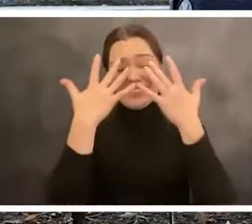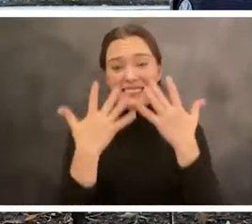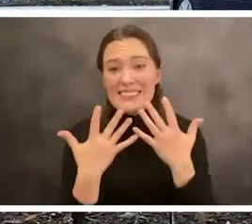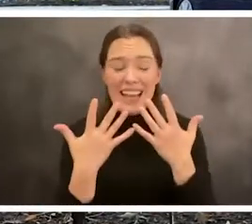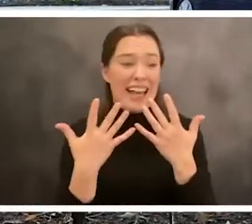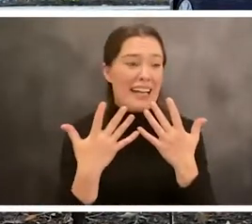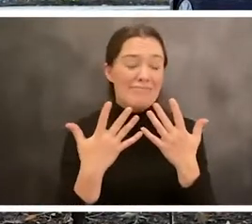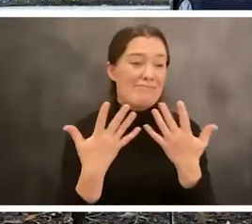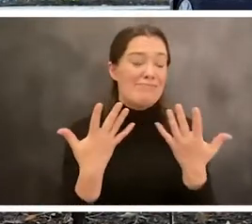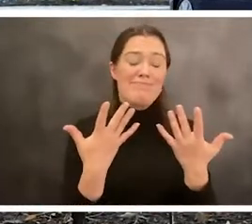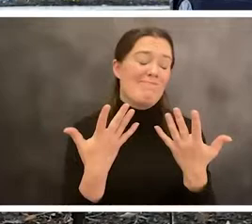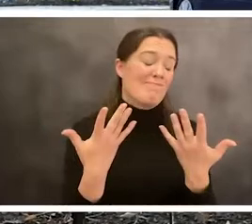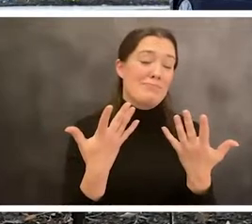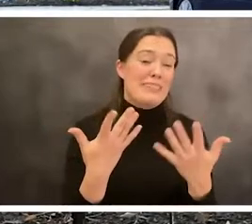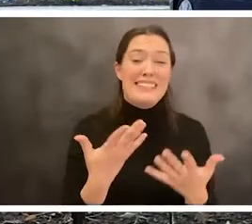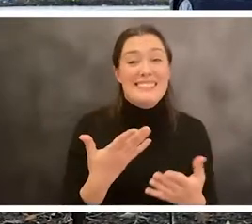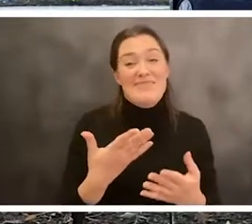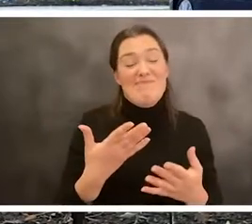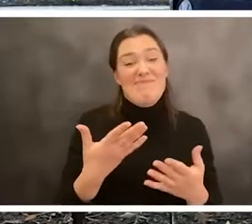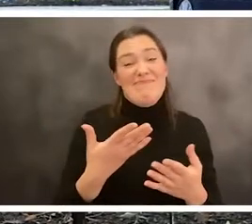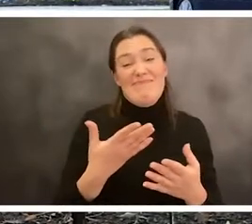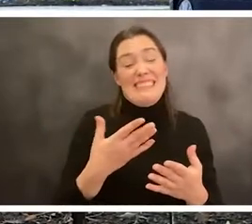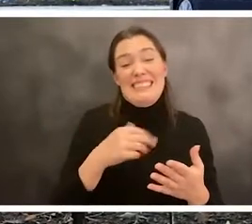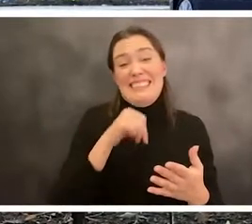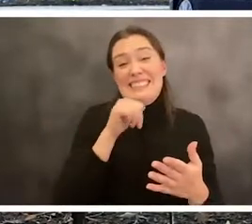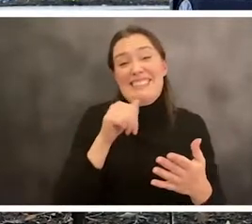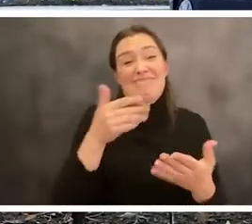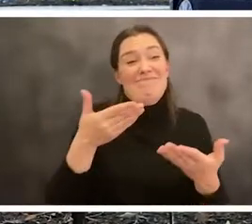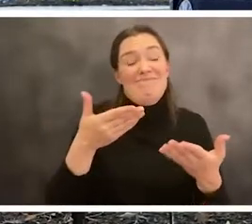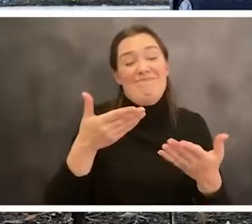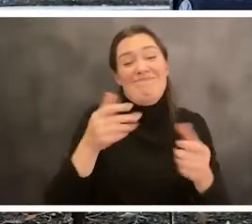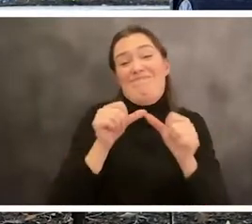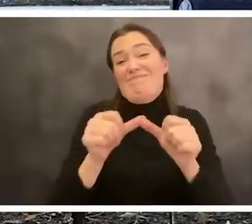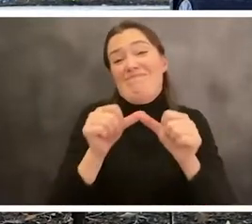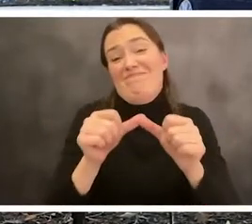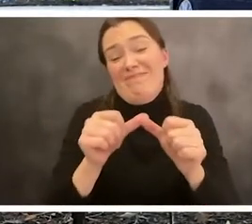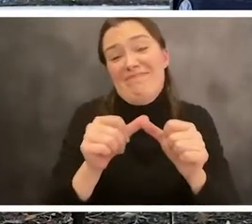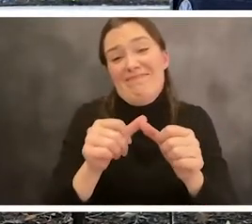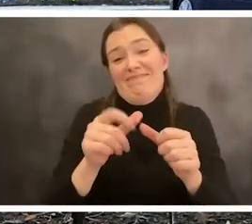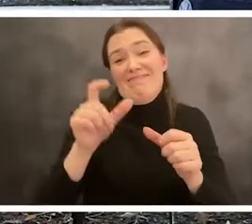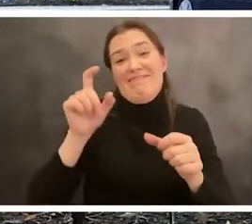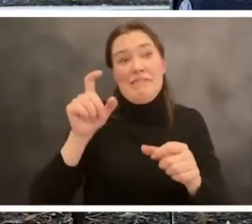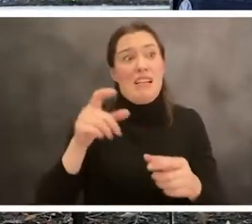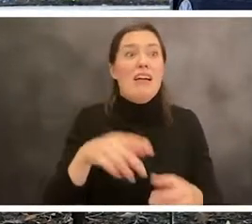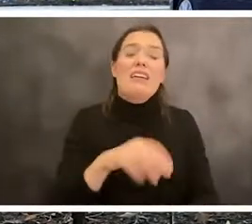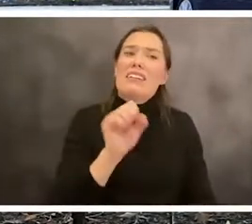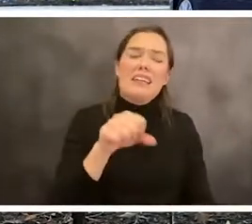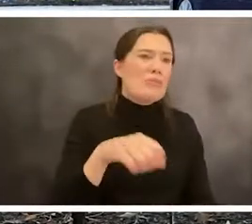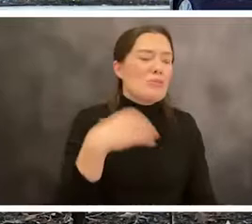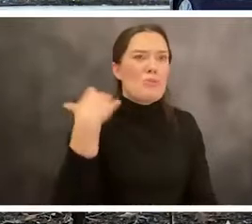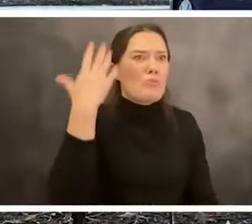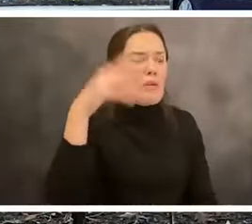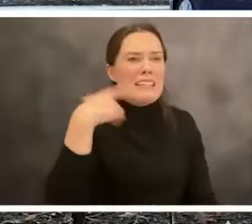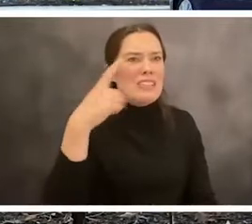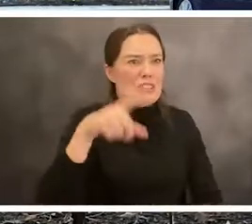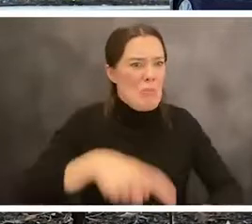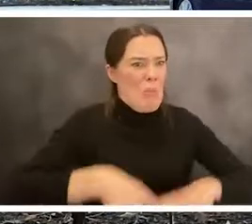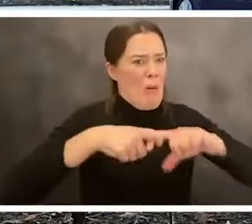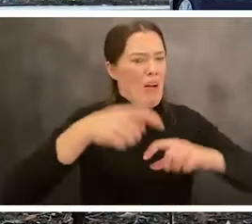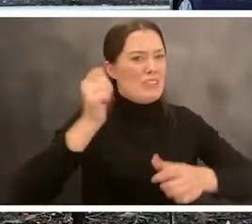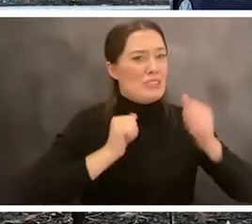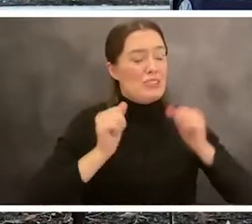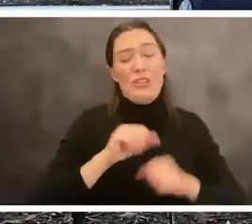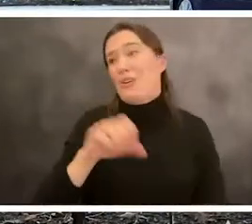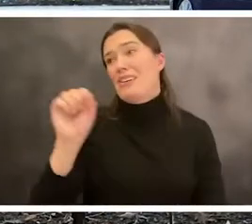ending to just a wonderful experience. I, I just love to just have to pause like that. was, it was